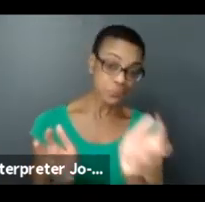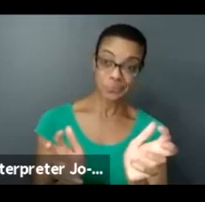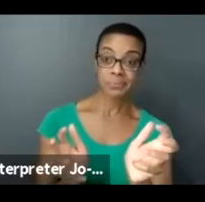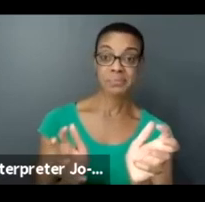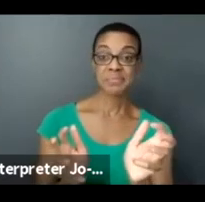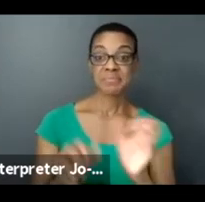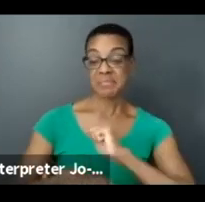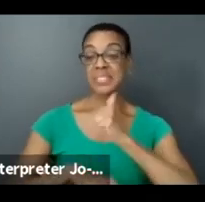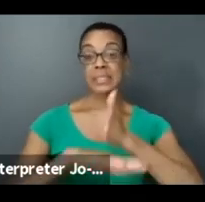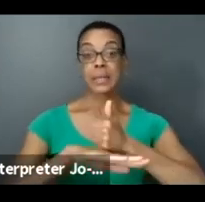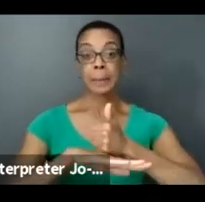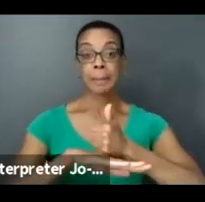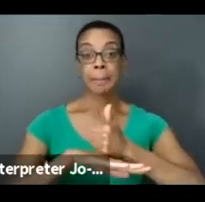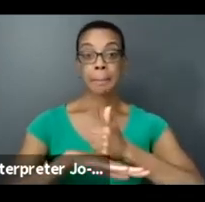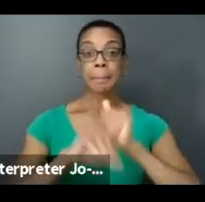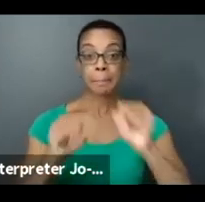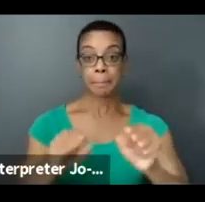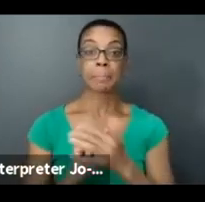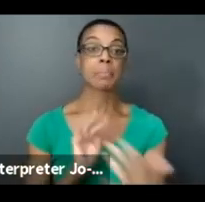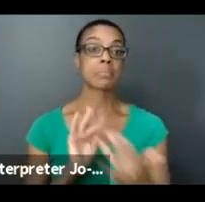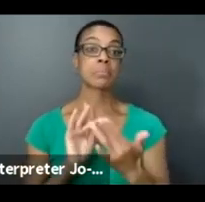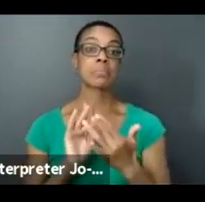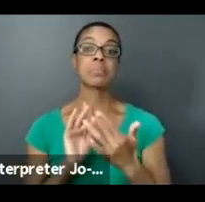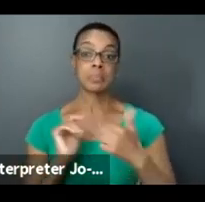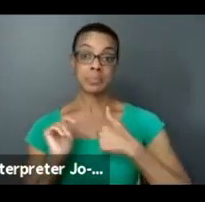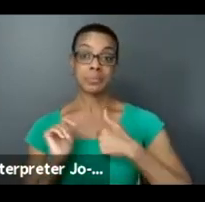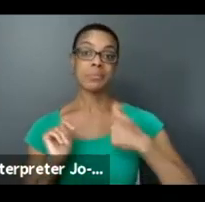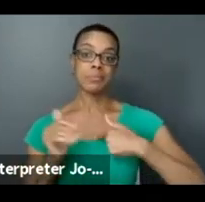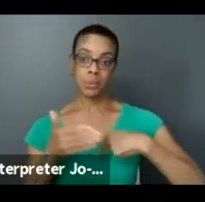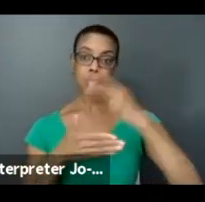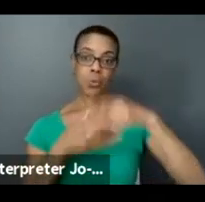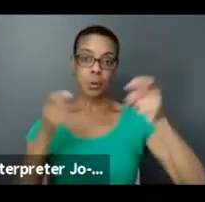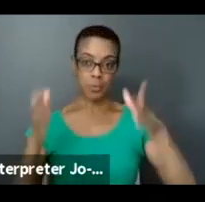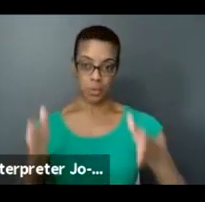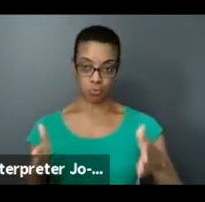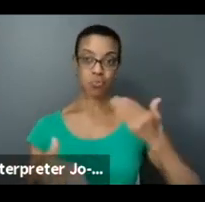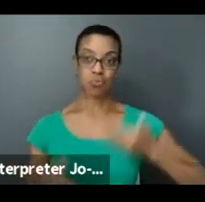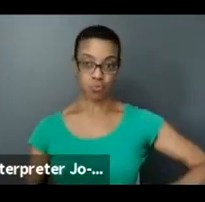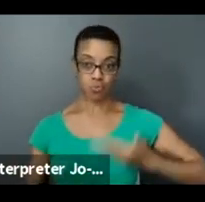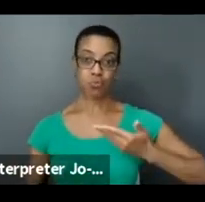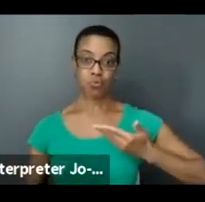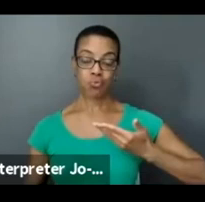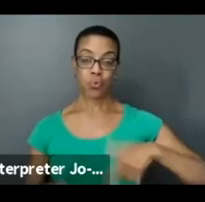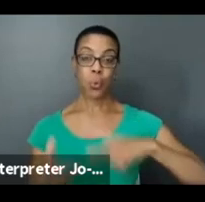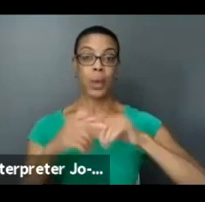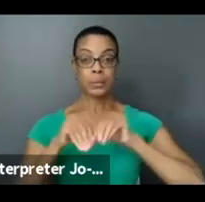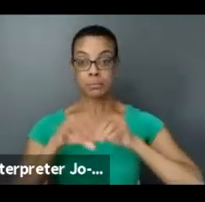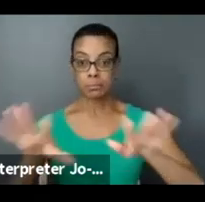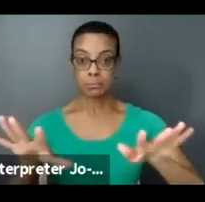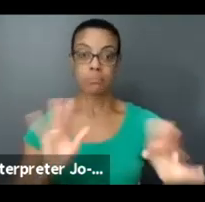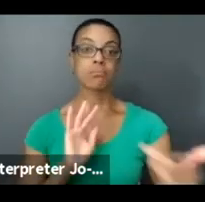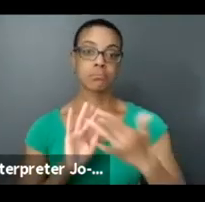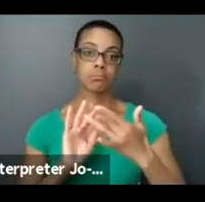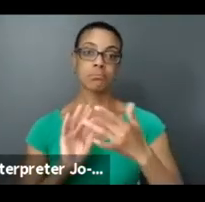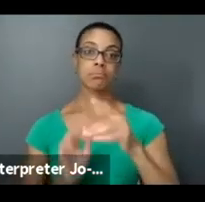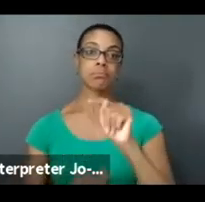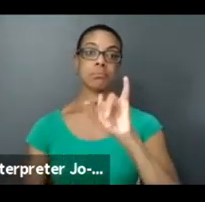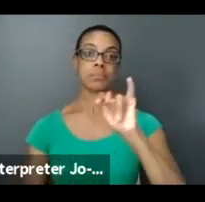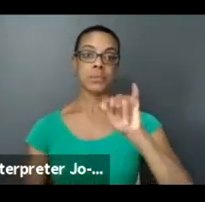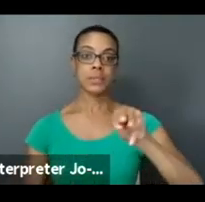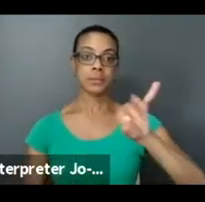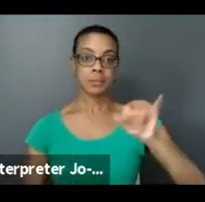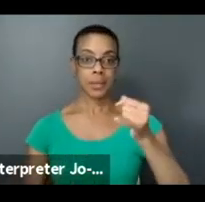some time to speak. You can contact me. I will be the program manager once this program is launched and I can be reached at timaj at